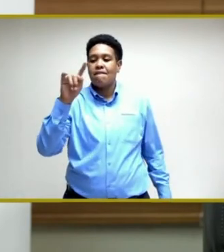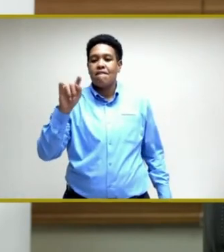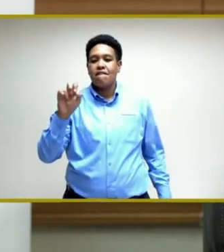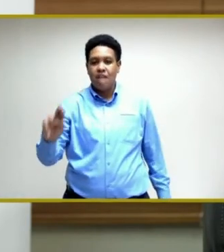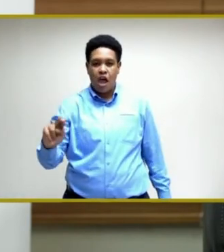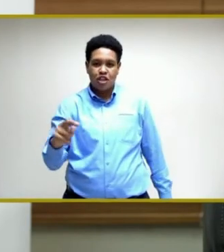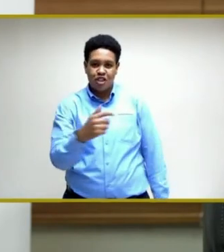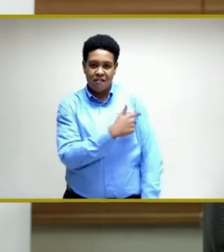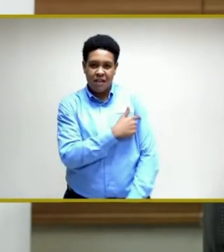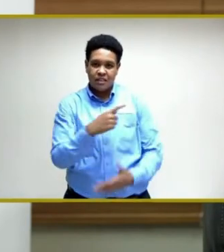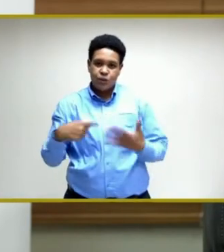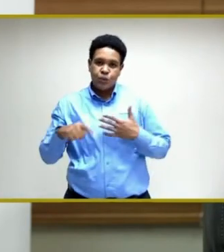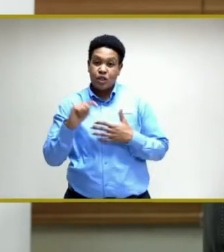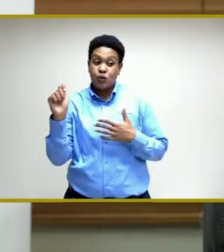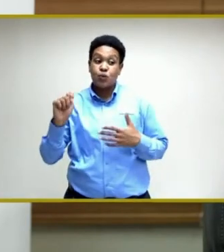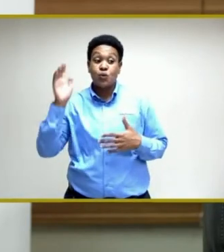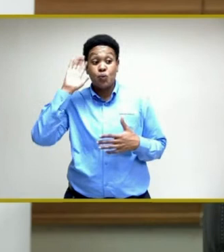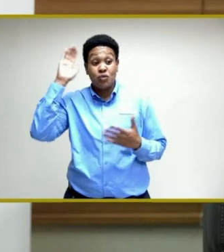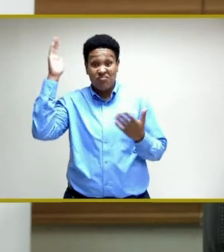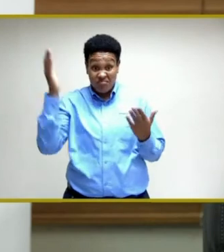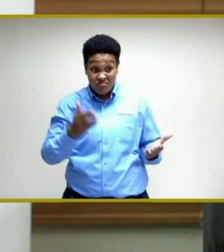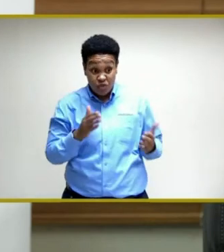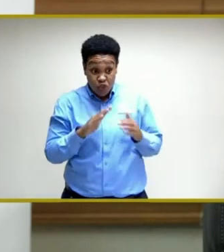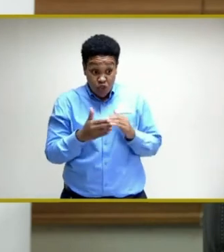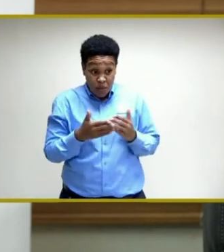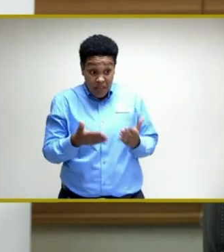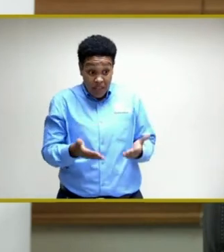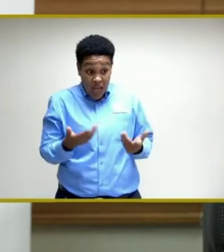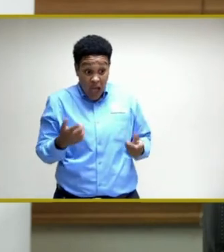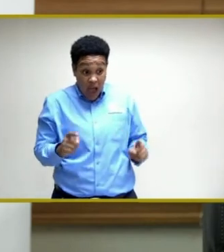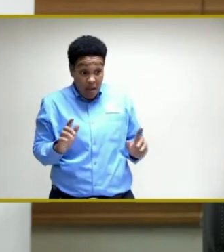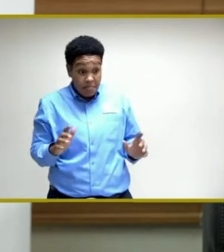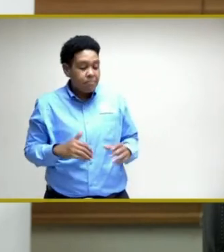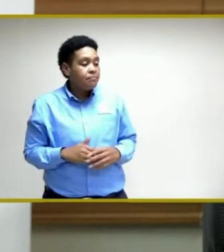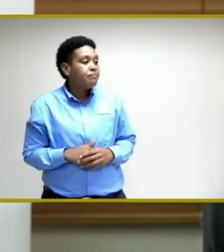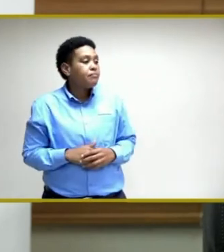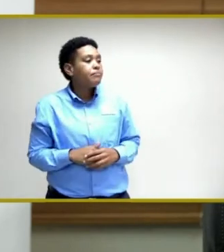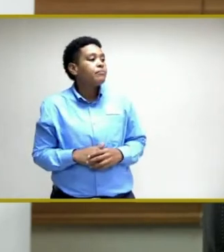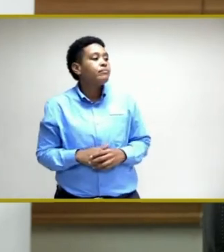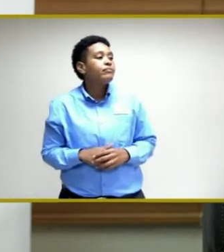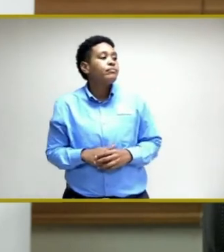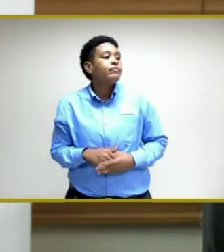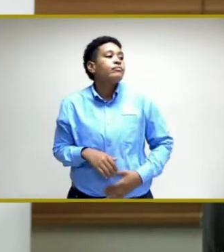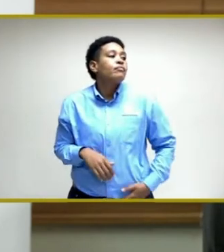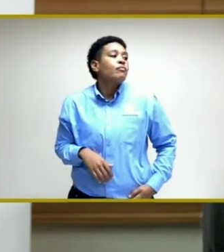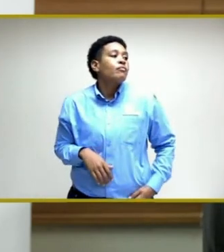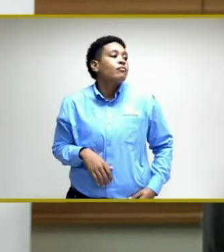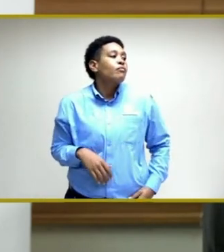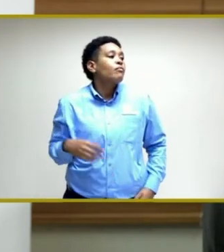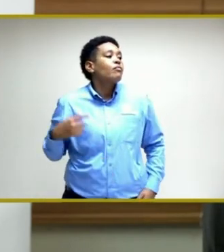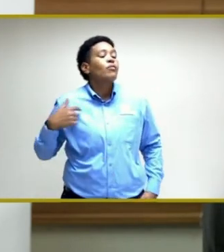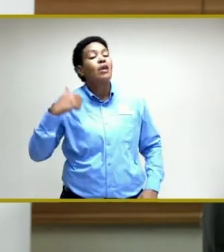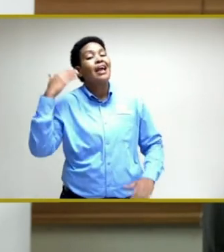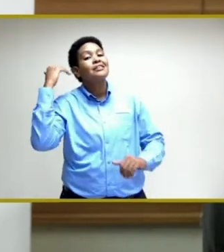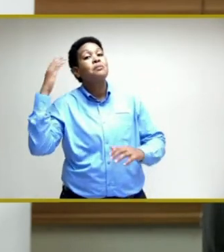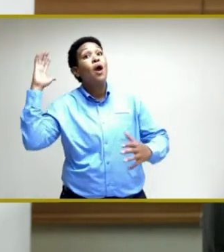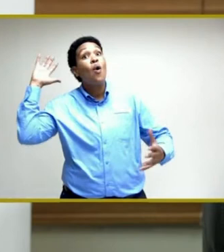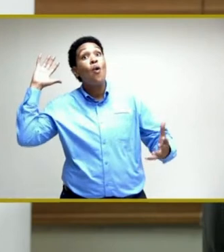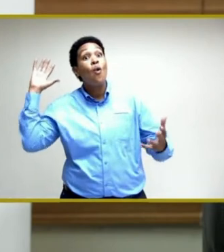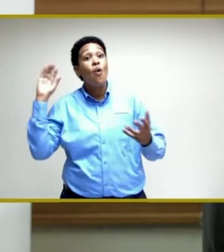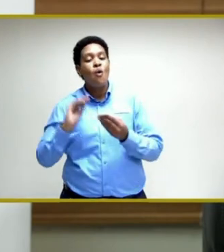which will come into the island. And we are expecting, overall,